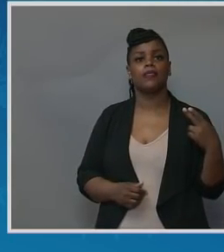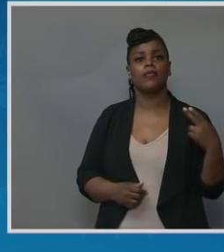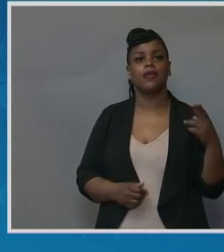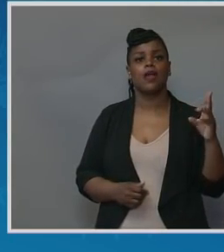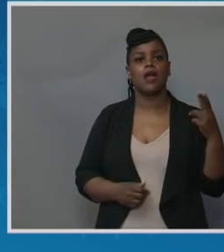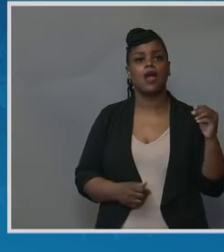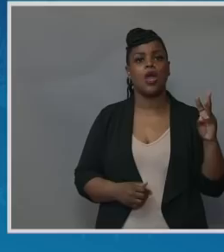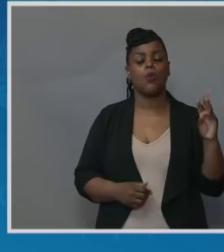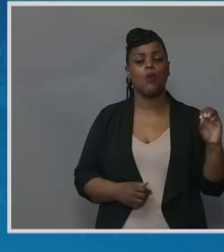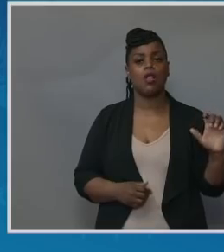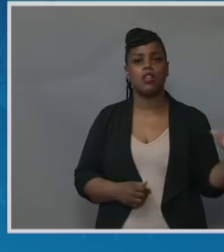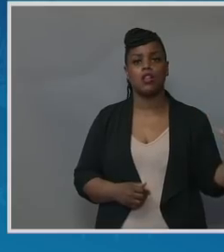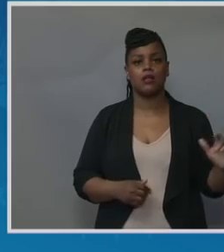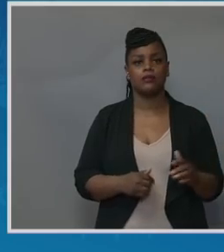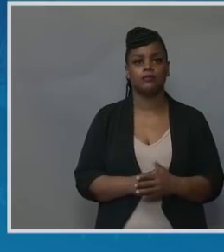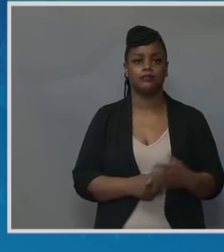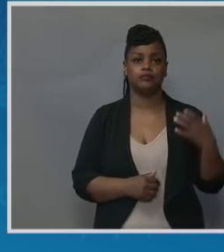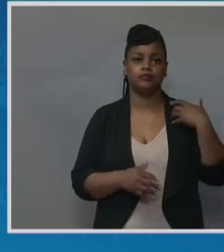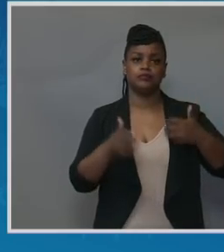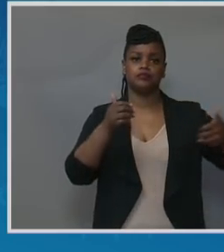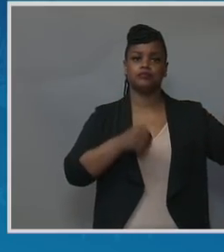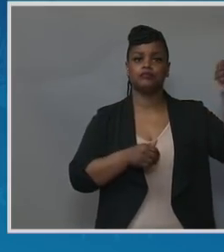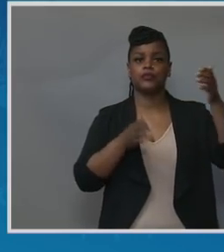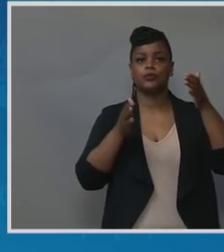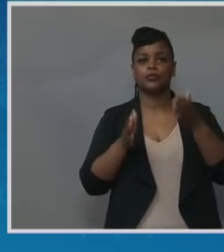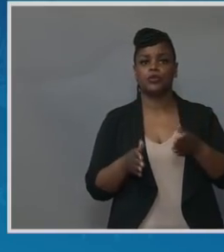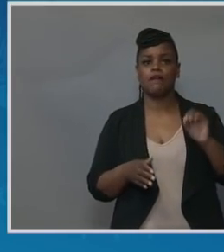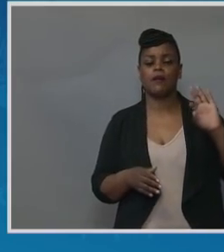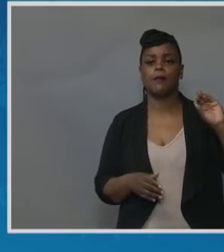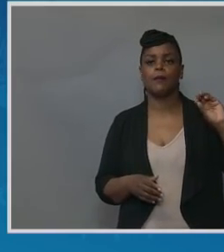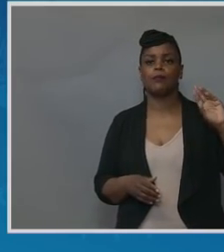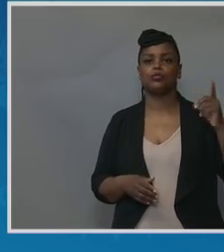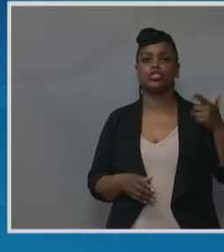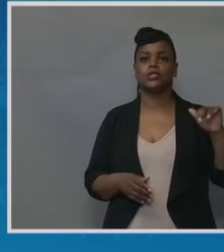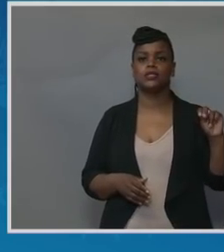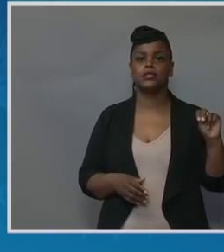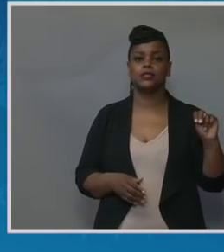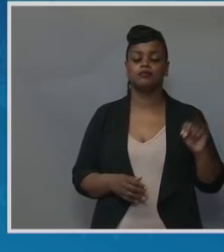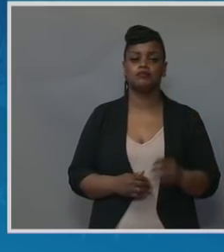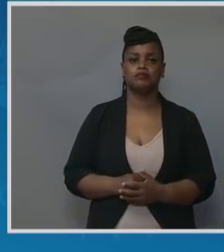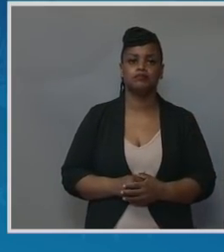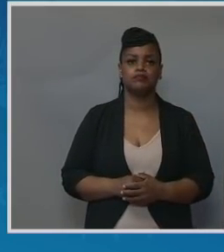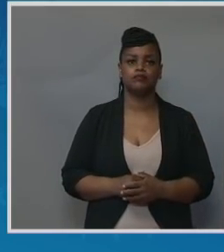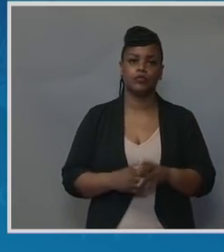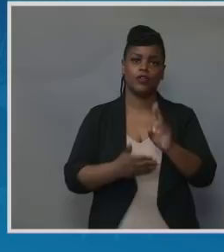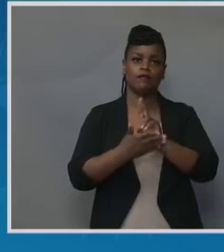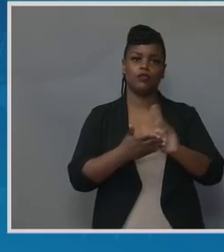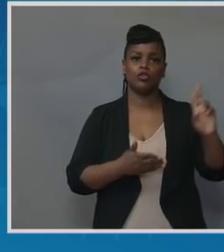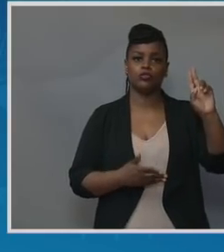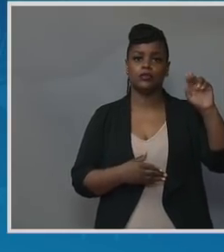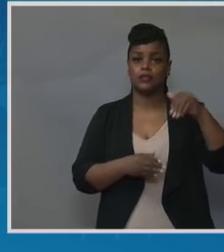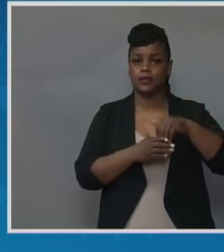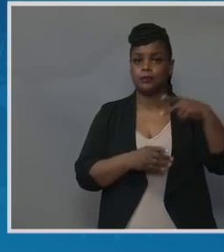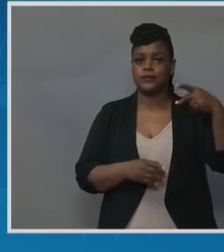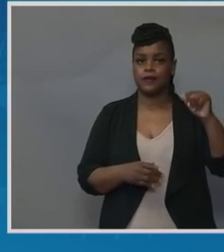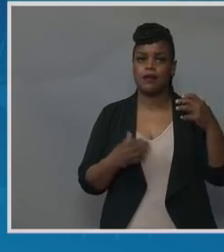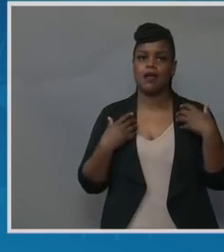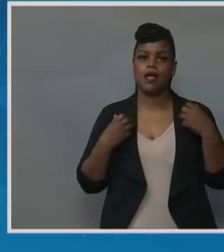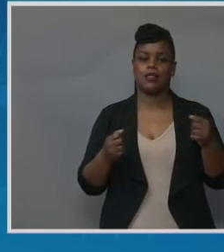of the Department of Obstetrics and Gynecology at the Perelman School of Medicine at the University of Pennsylvania Health System.